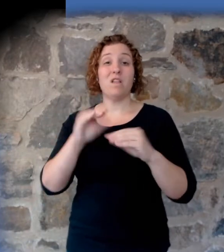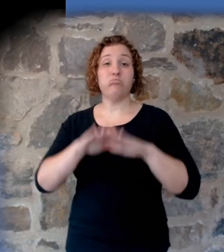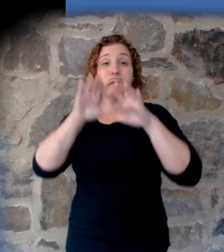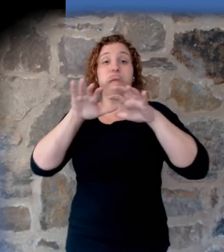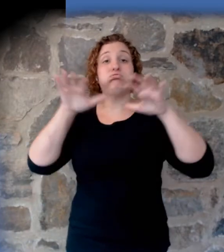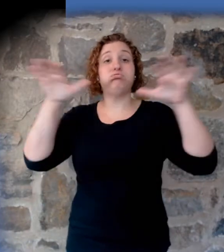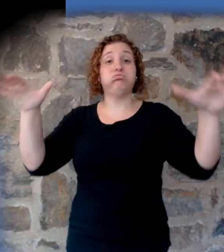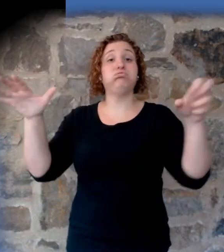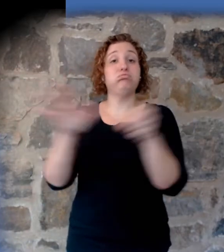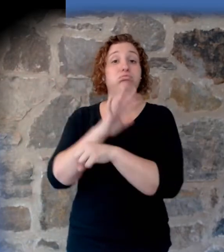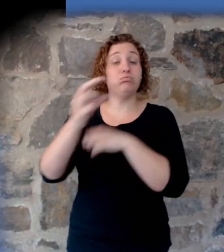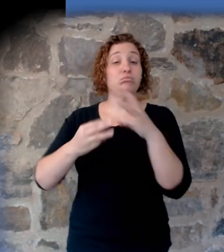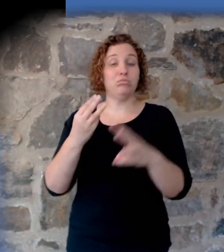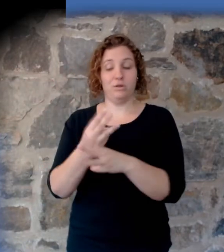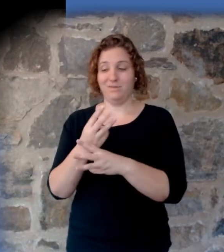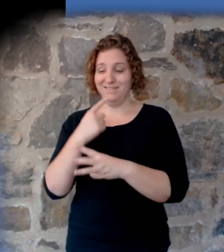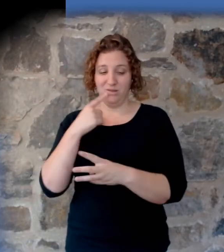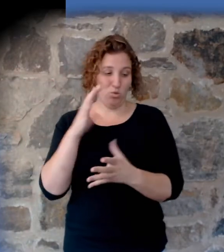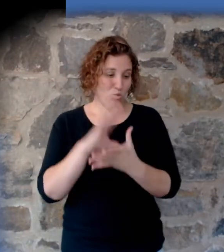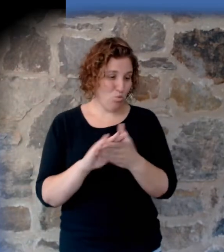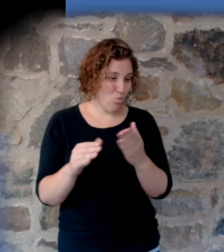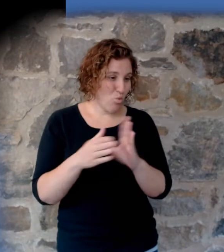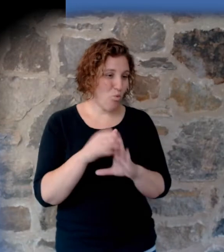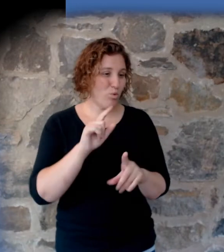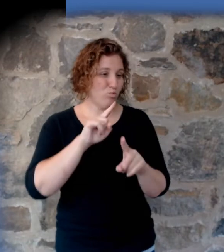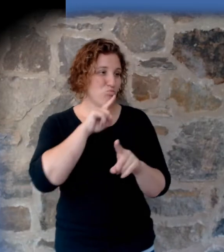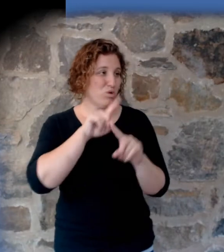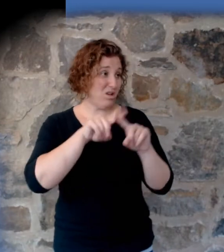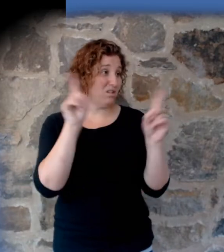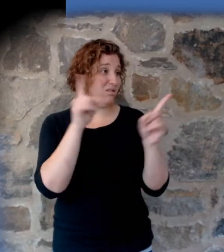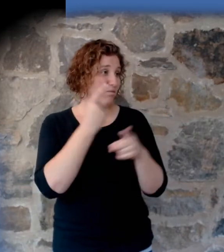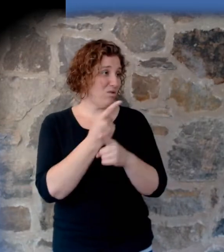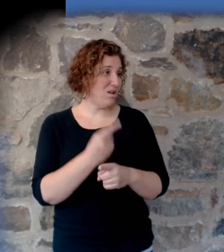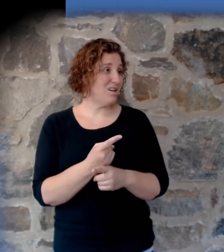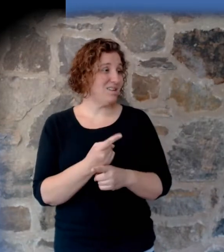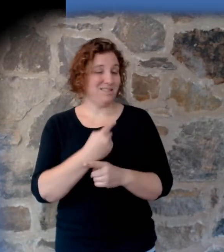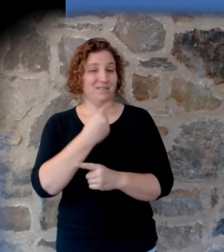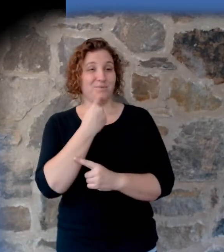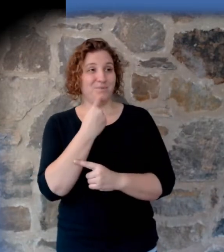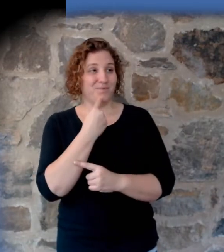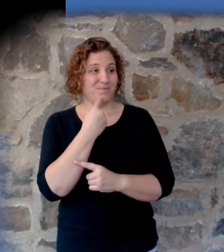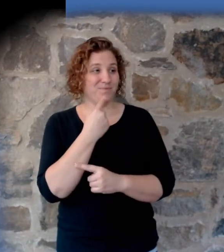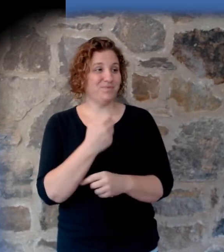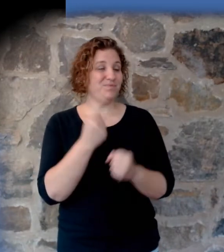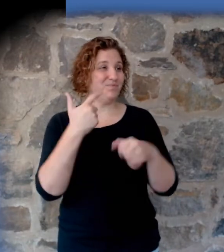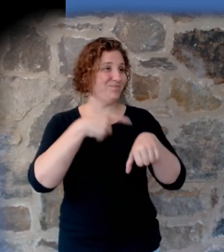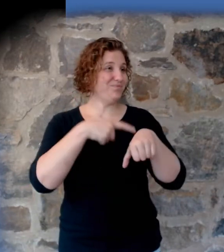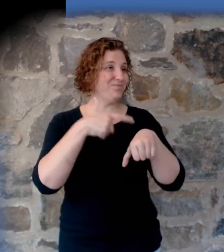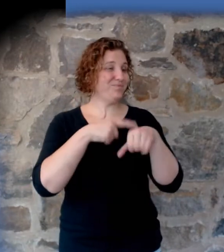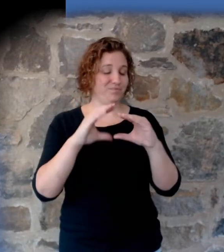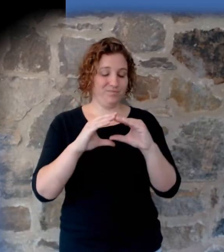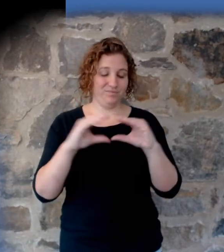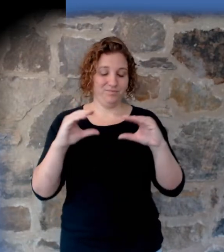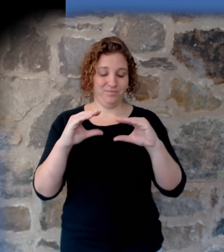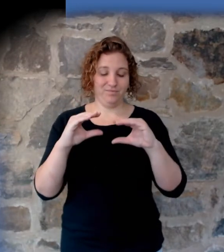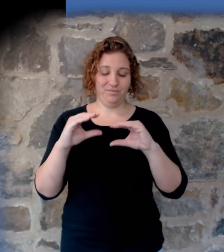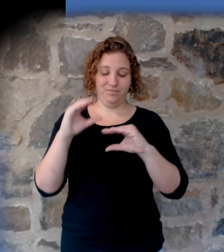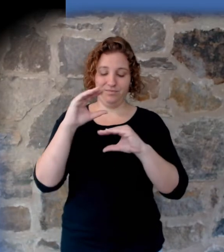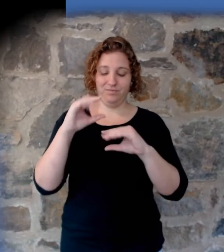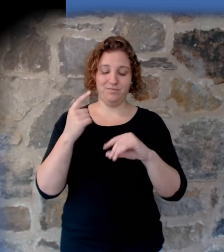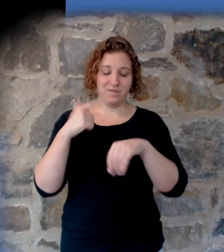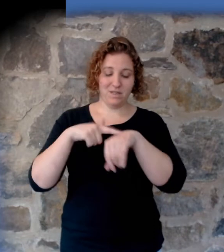story is entirely different, though. It would say that there is a lot of time between each of these layers.